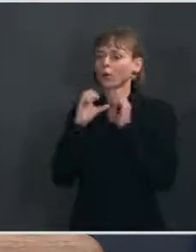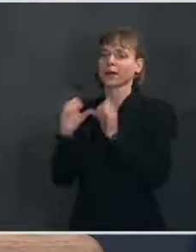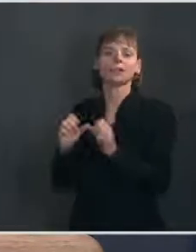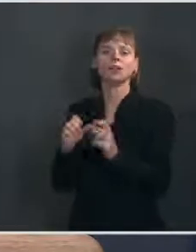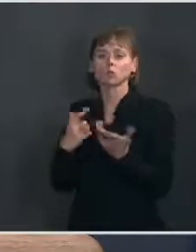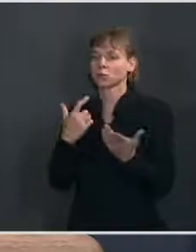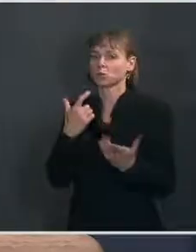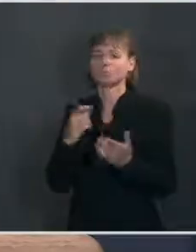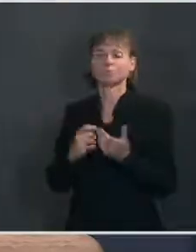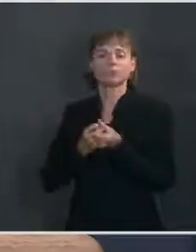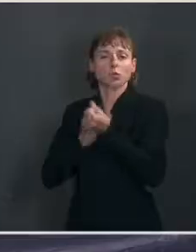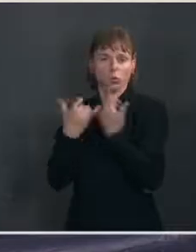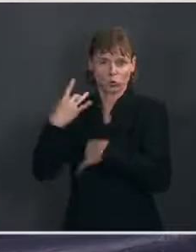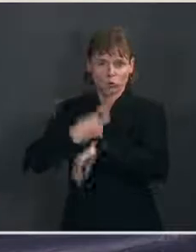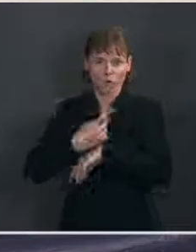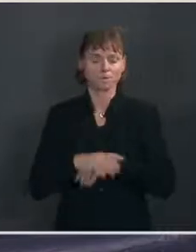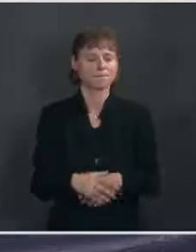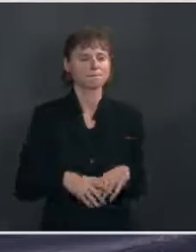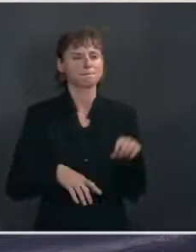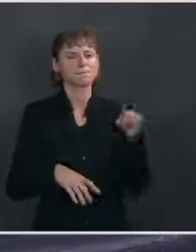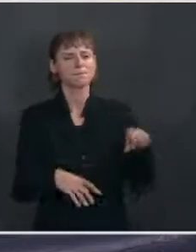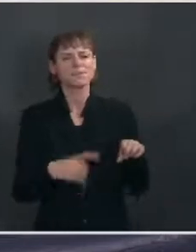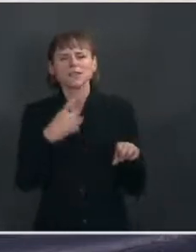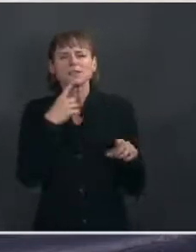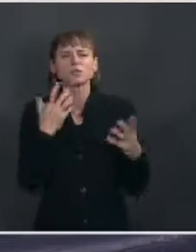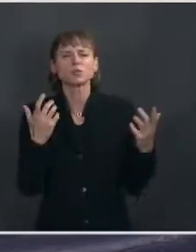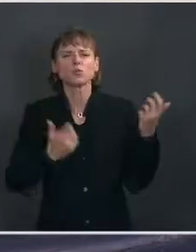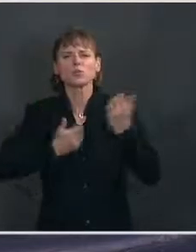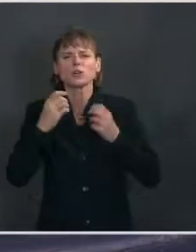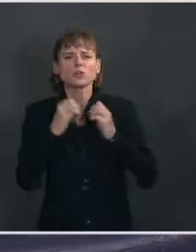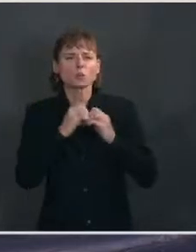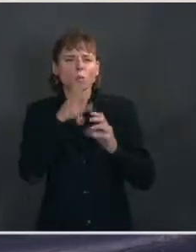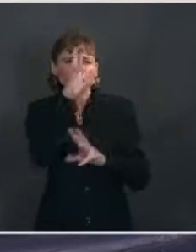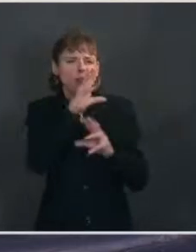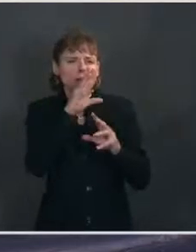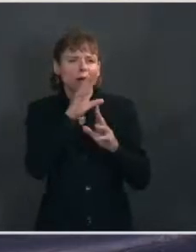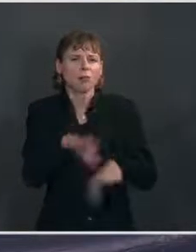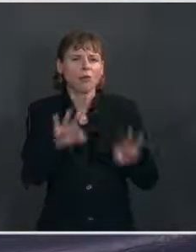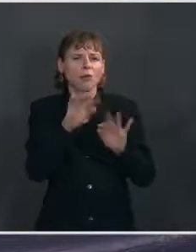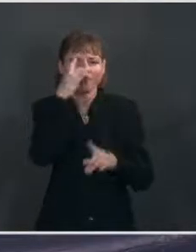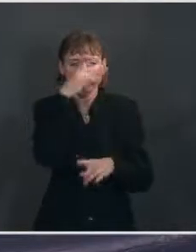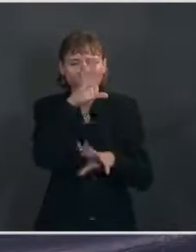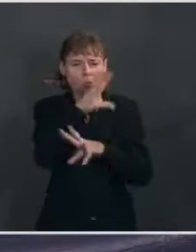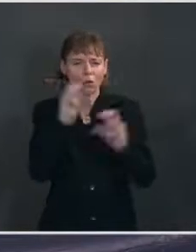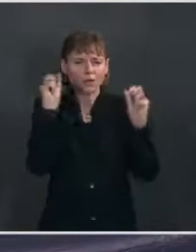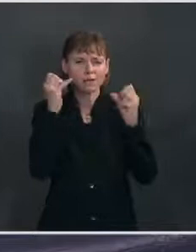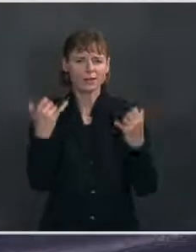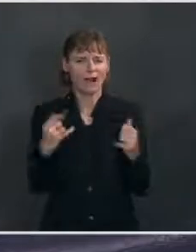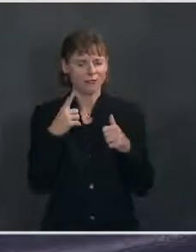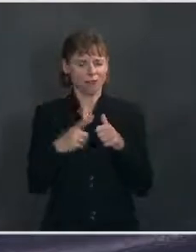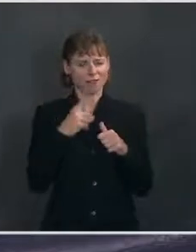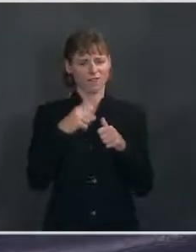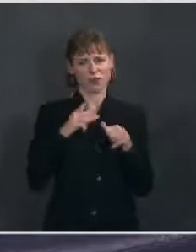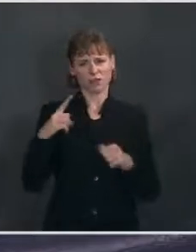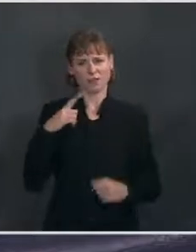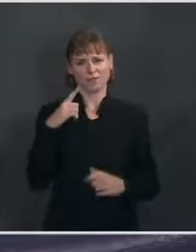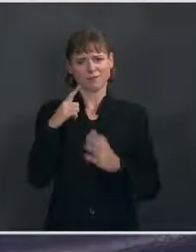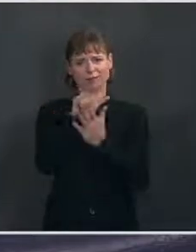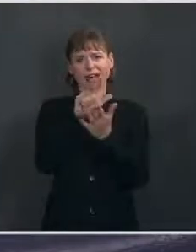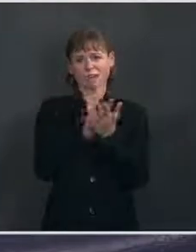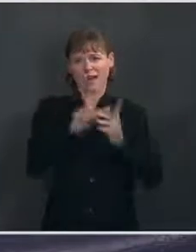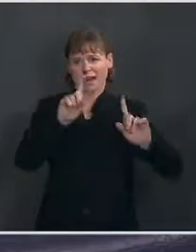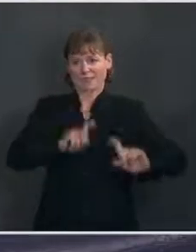ahead, Darlene. So, what would you say is more important to the President at this point on this first legislative test? Is it going big